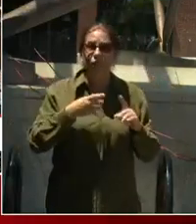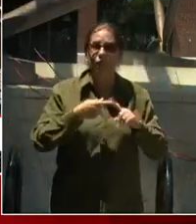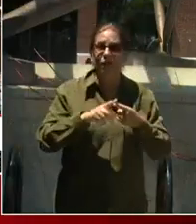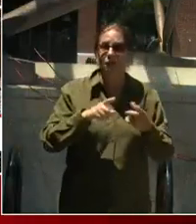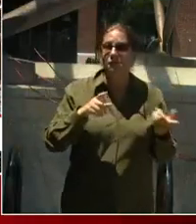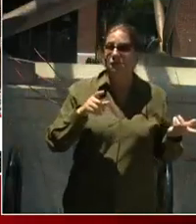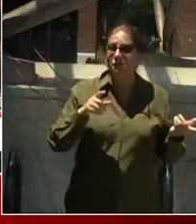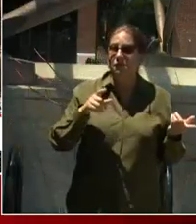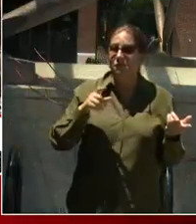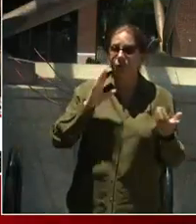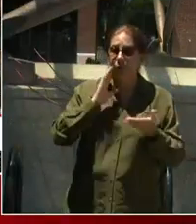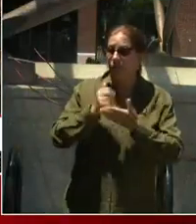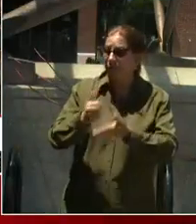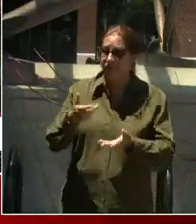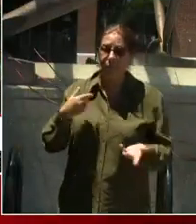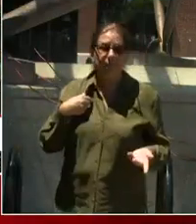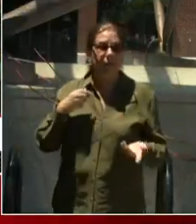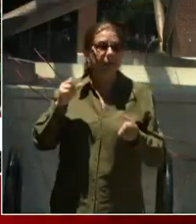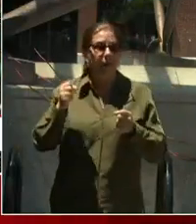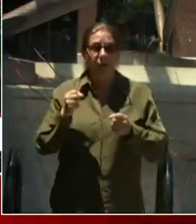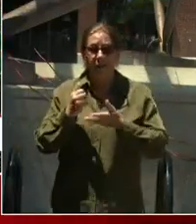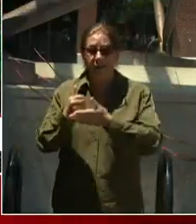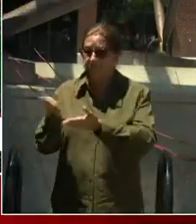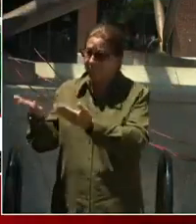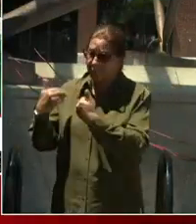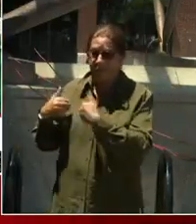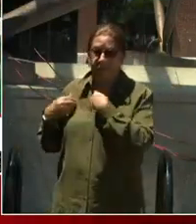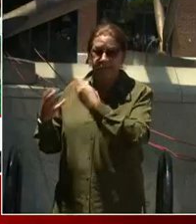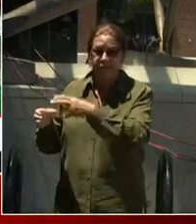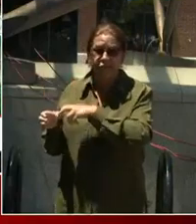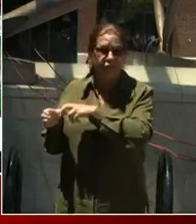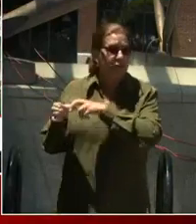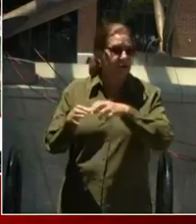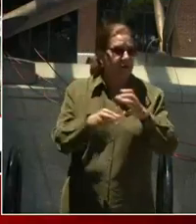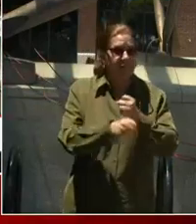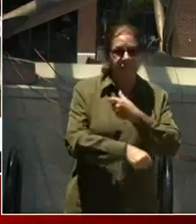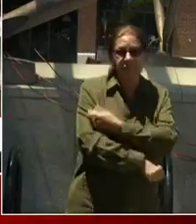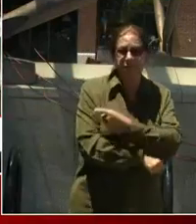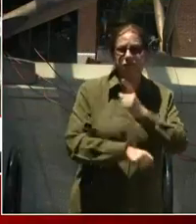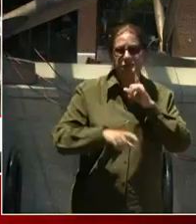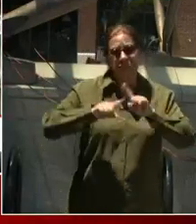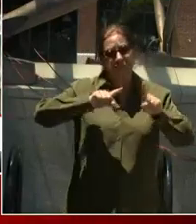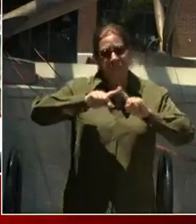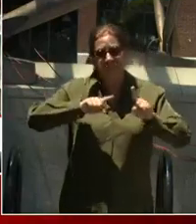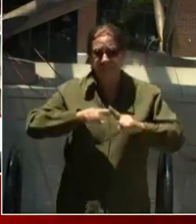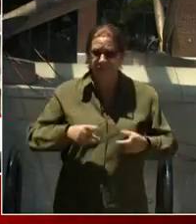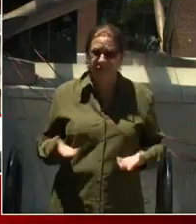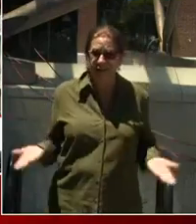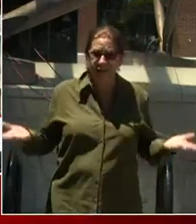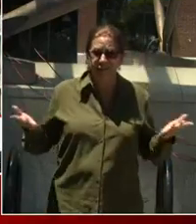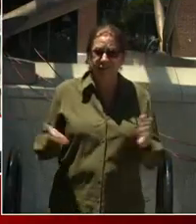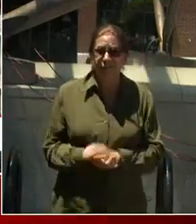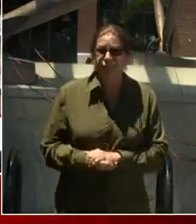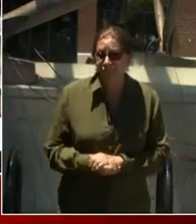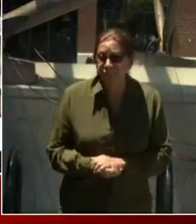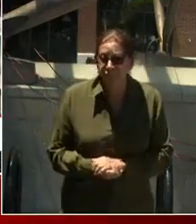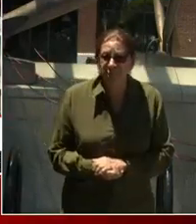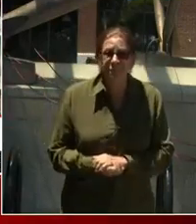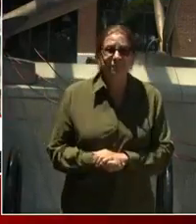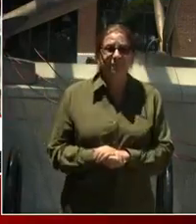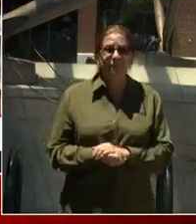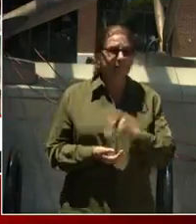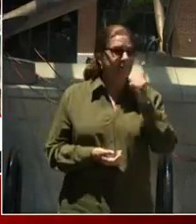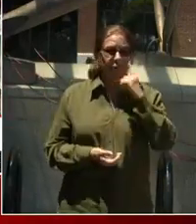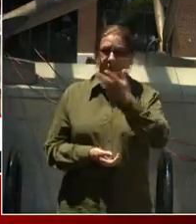But this has been an amazing experience. This has been the biggest challenge we've faced here at Ben's Chili Bowl. And I've seen many, many